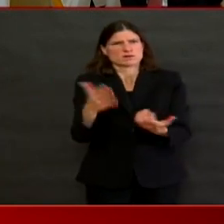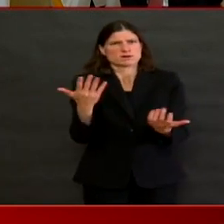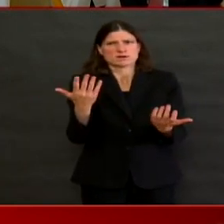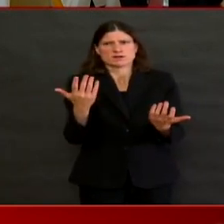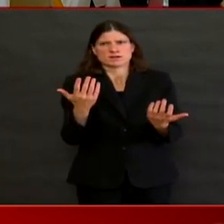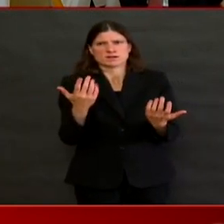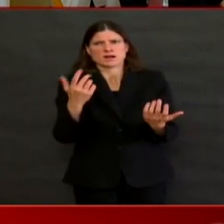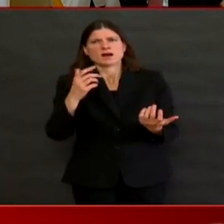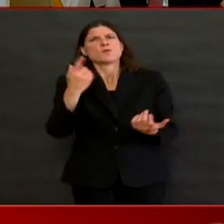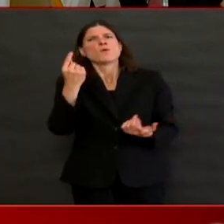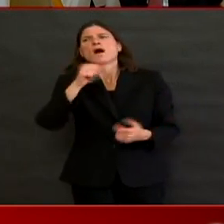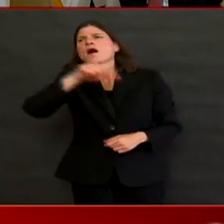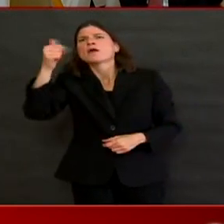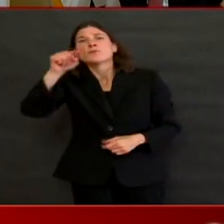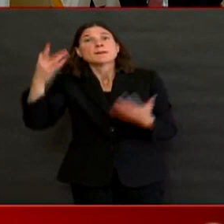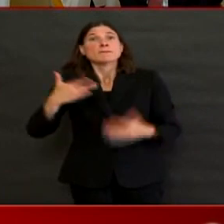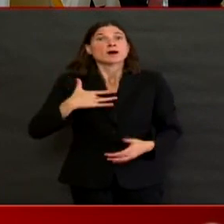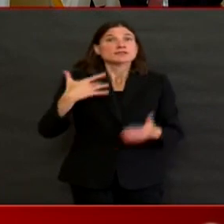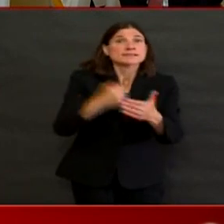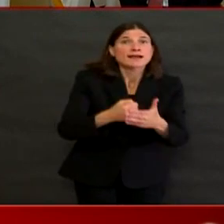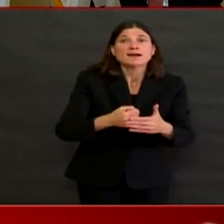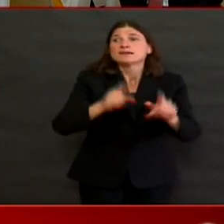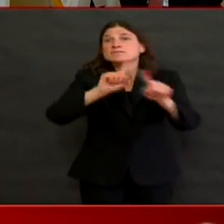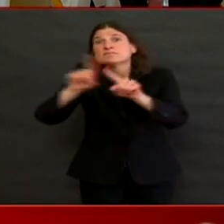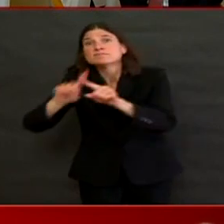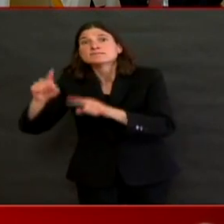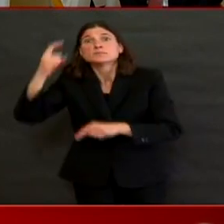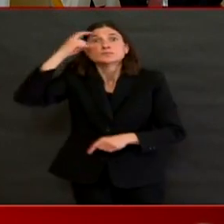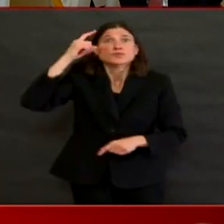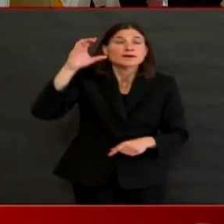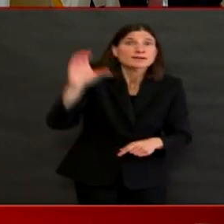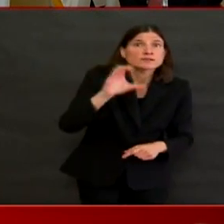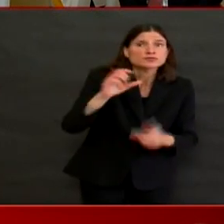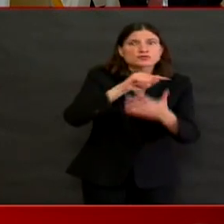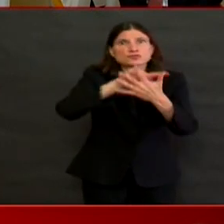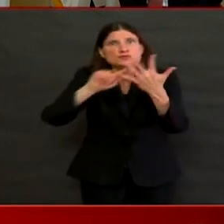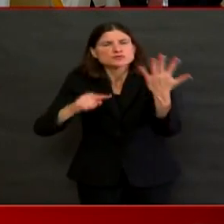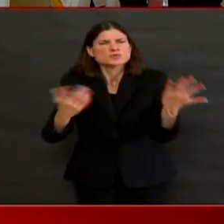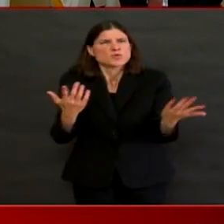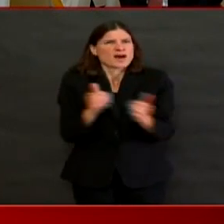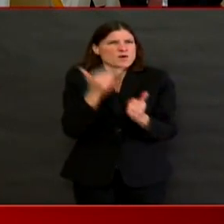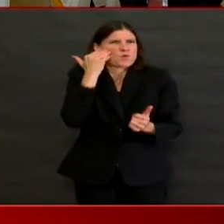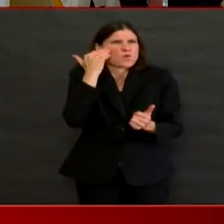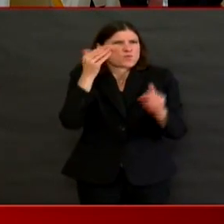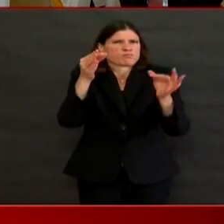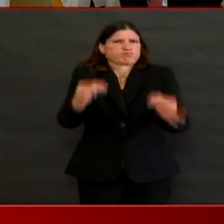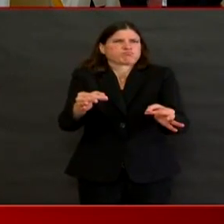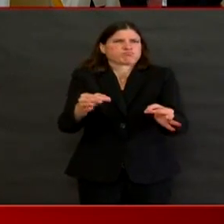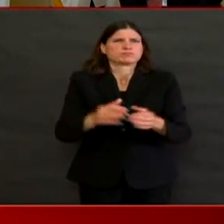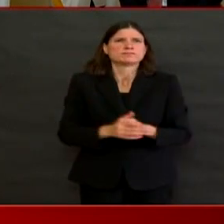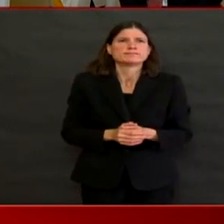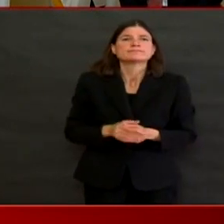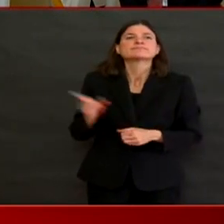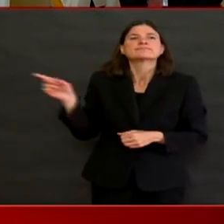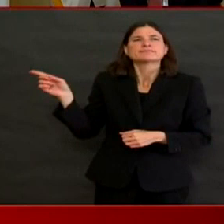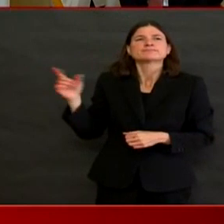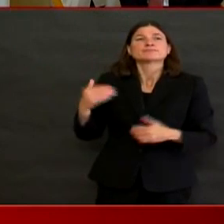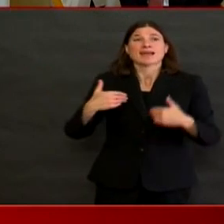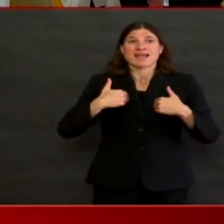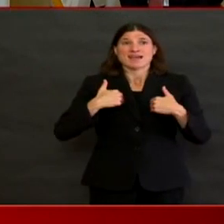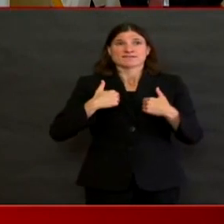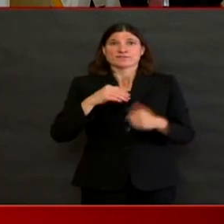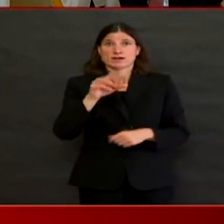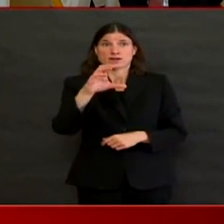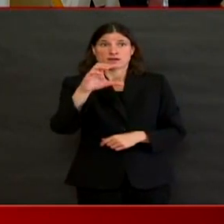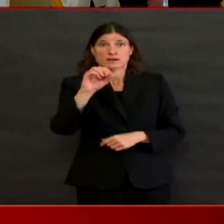Thank you. We are specifically using the term COVID-19 associated fatality. We understand that